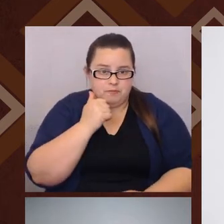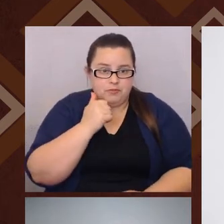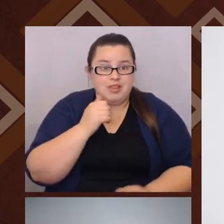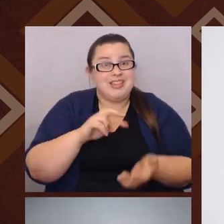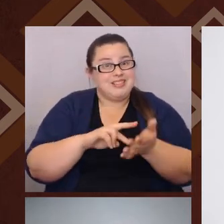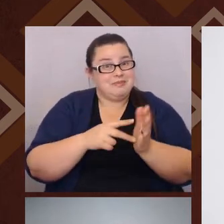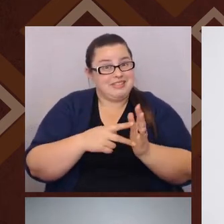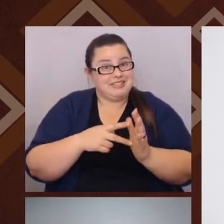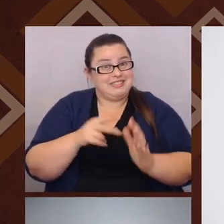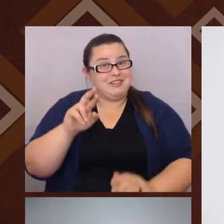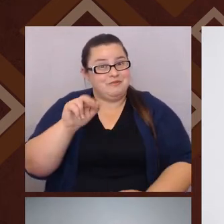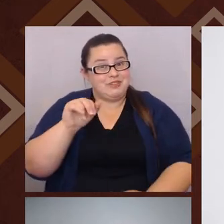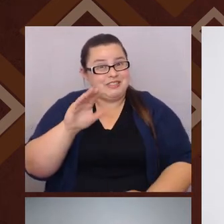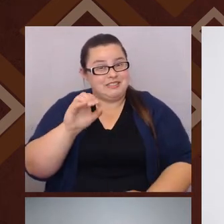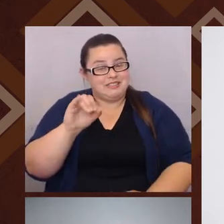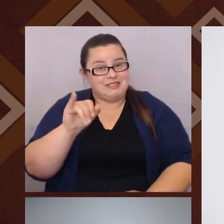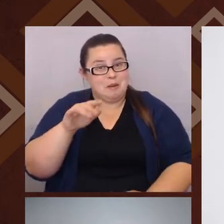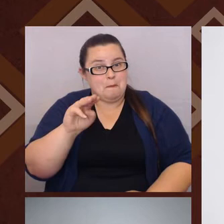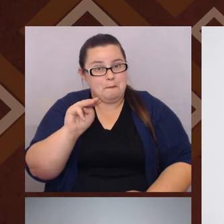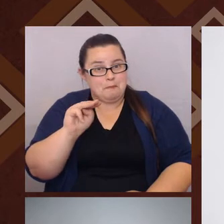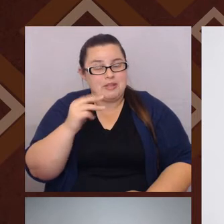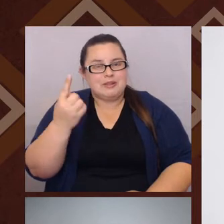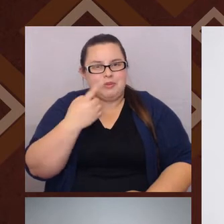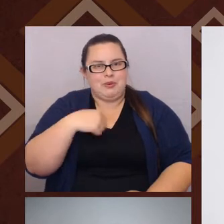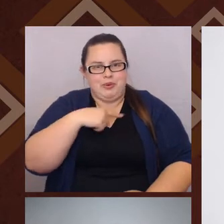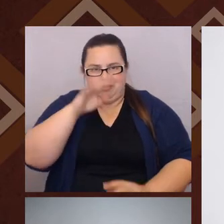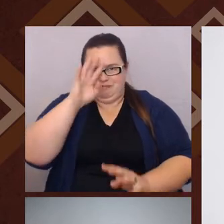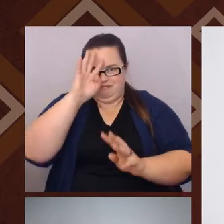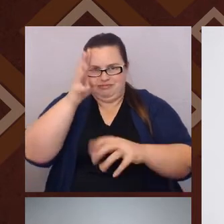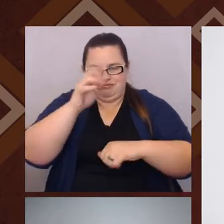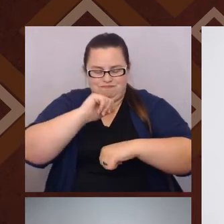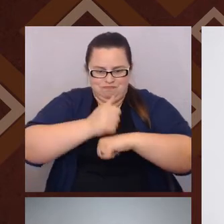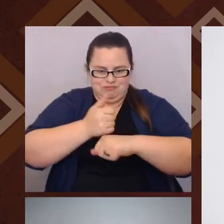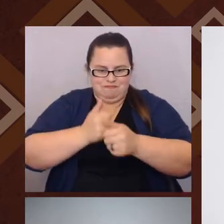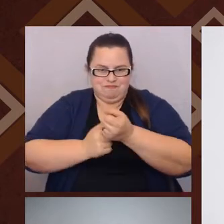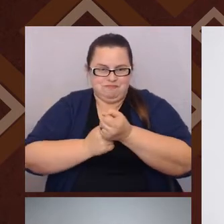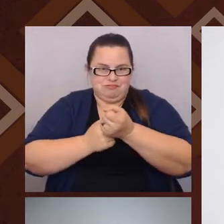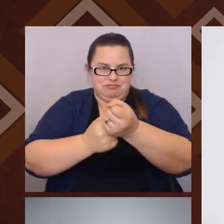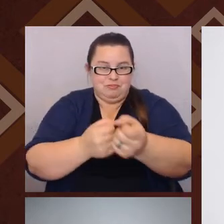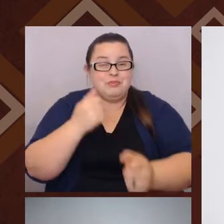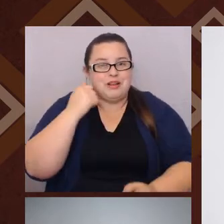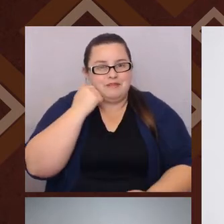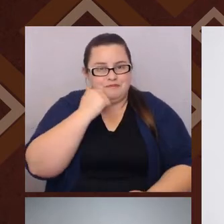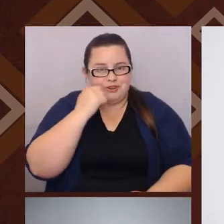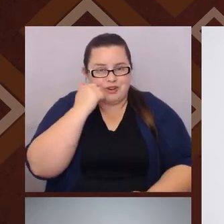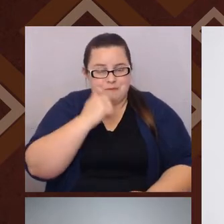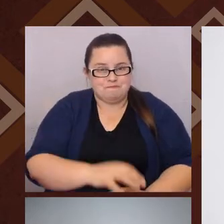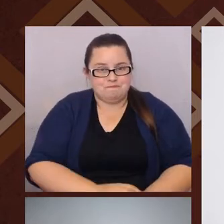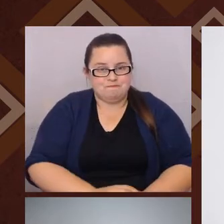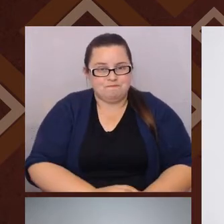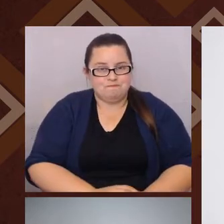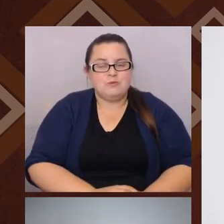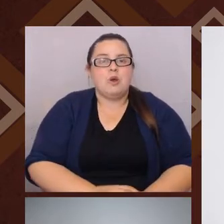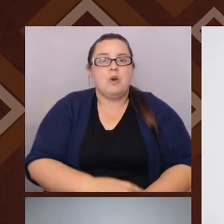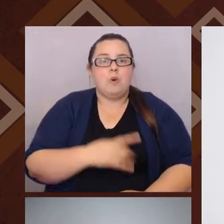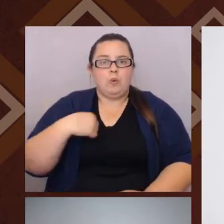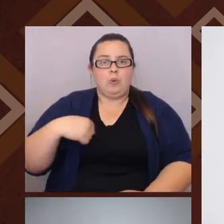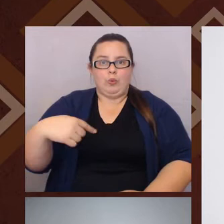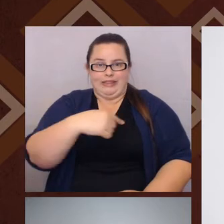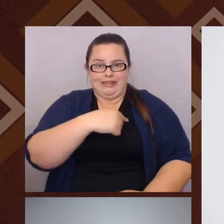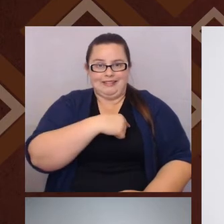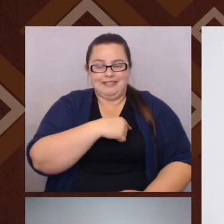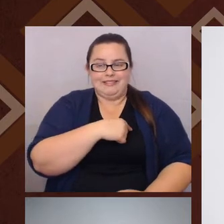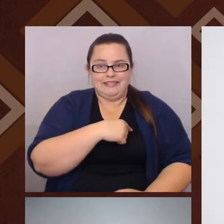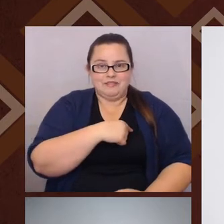we constructed. It's something that we keep alive and reinforce every day. We have all